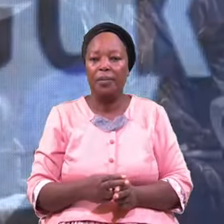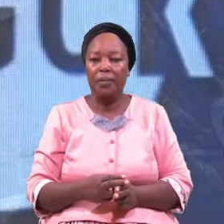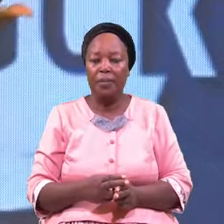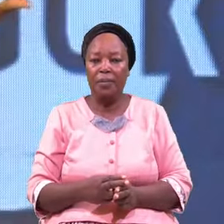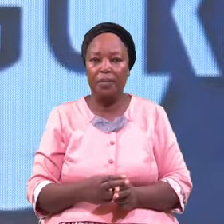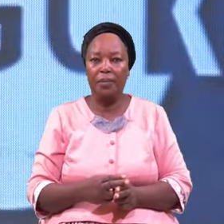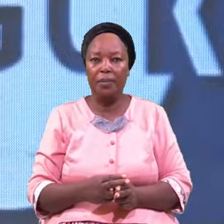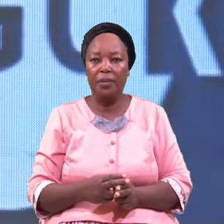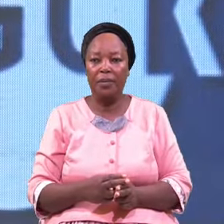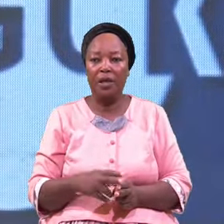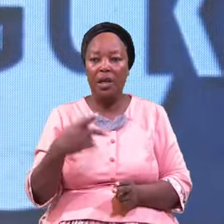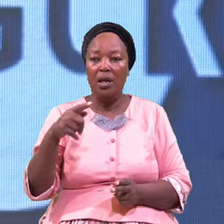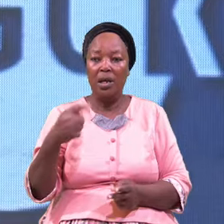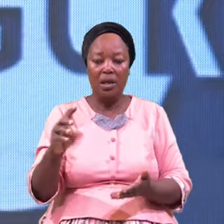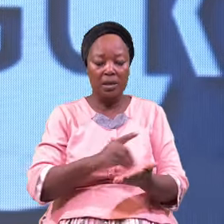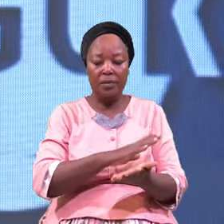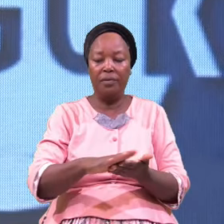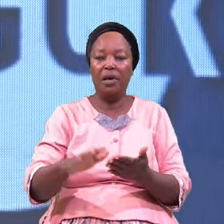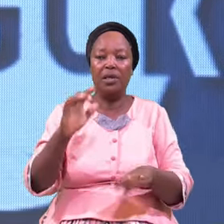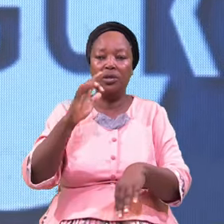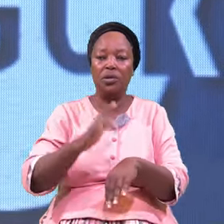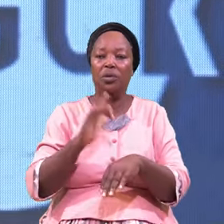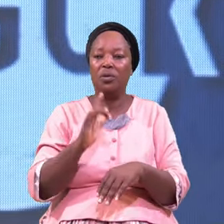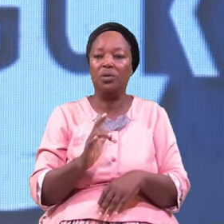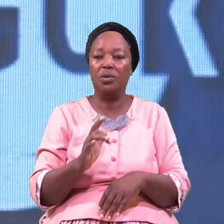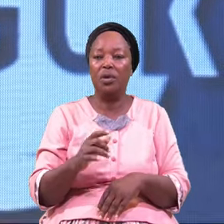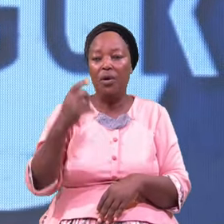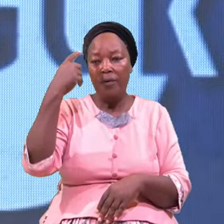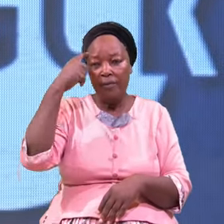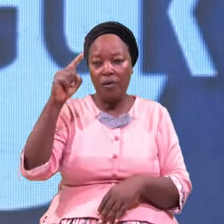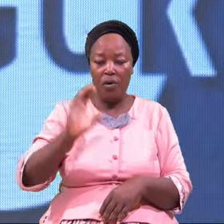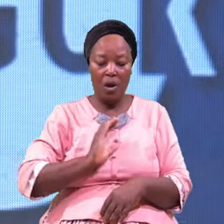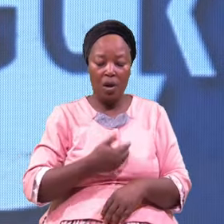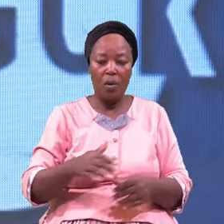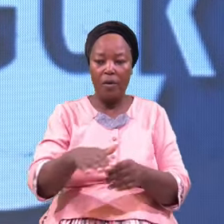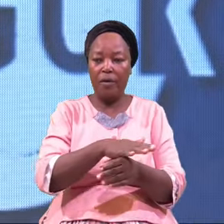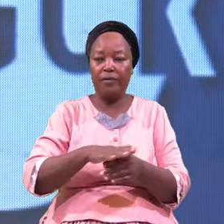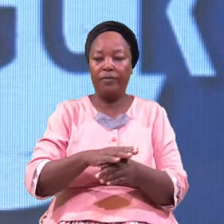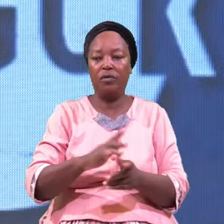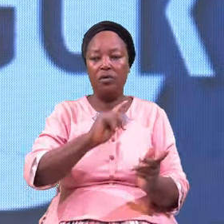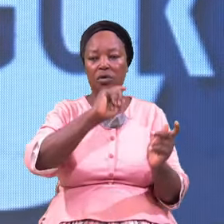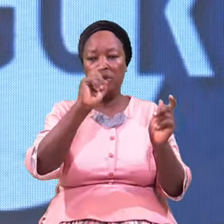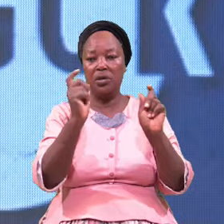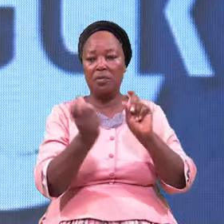The divine torch For our full Transformation